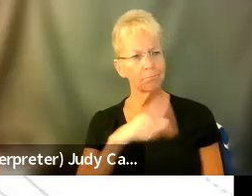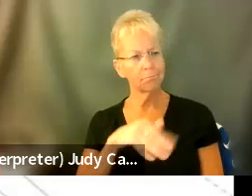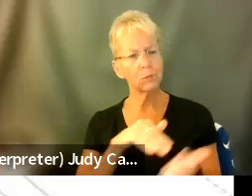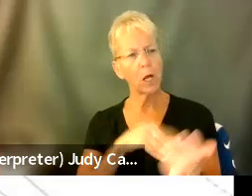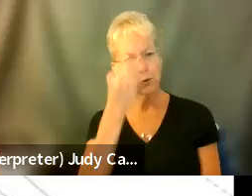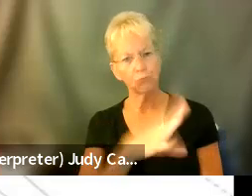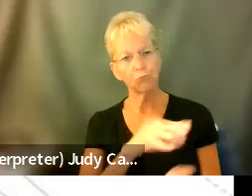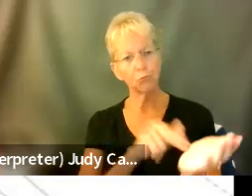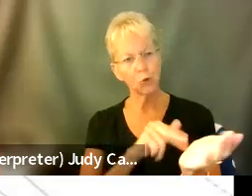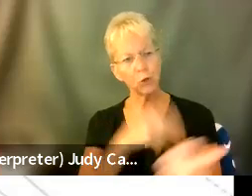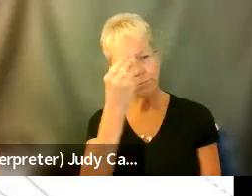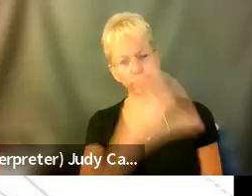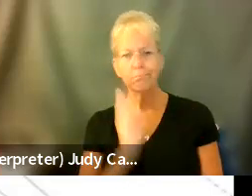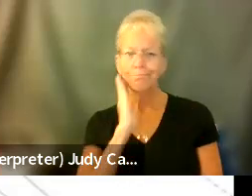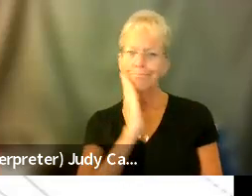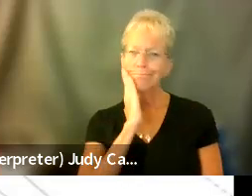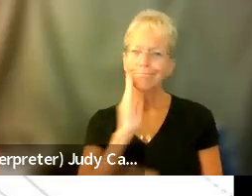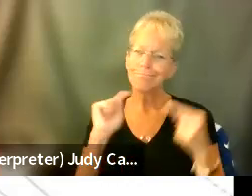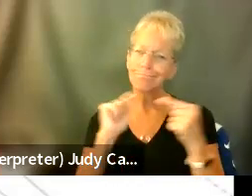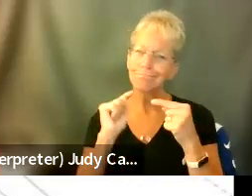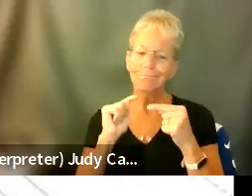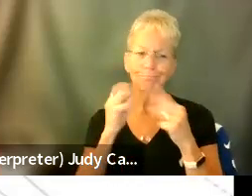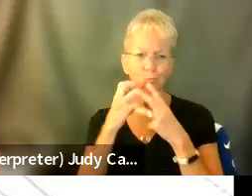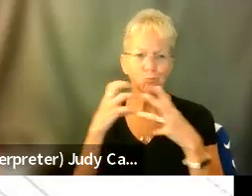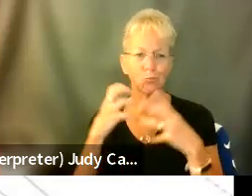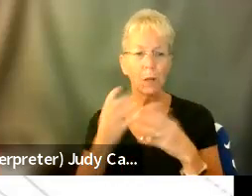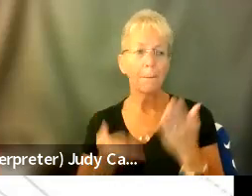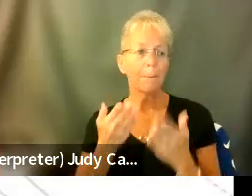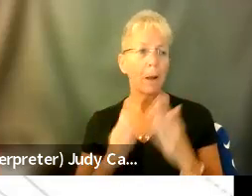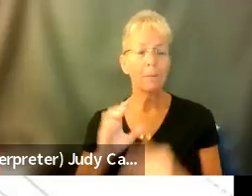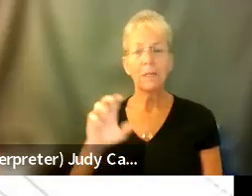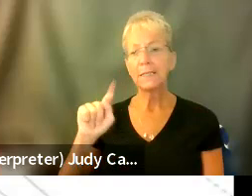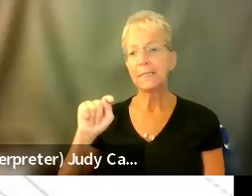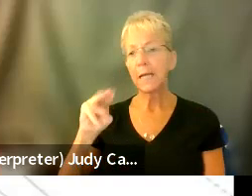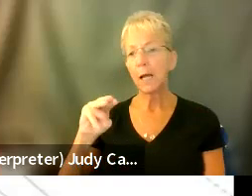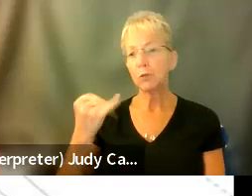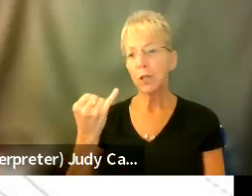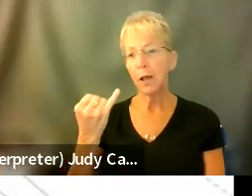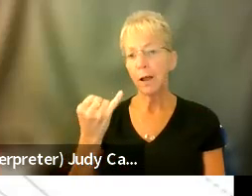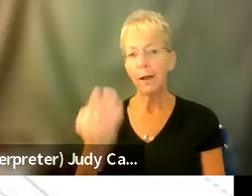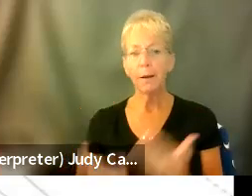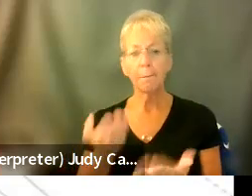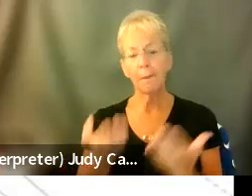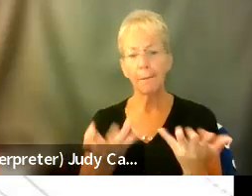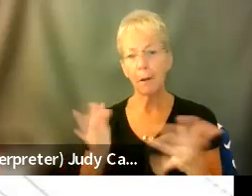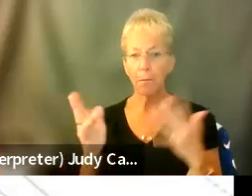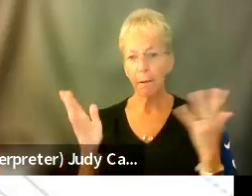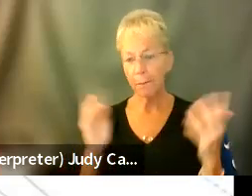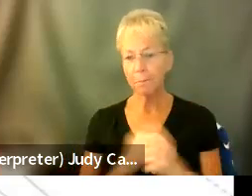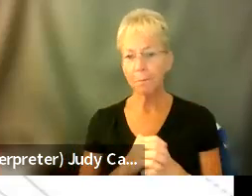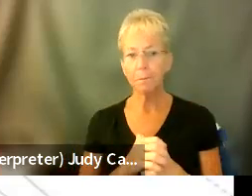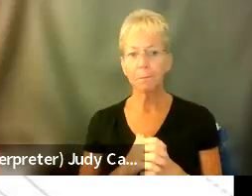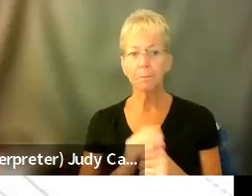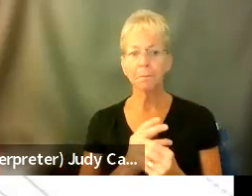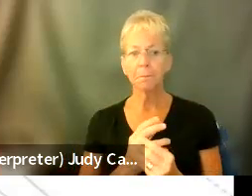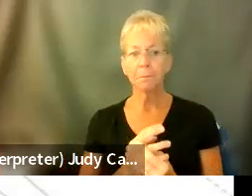and, um, the doctor's like, well, you know, it's probably your TMJ. was like, yes, I have TMJ. Um, she's like, well,